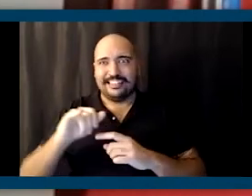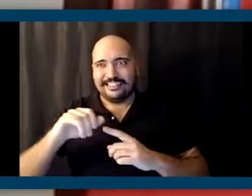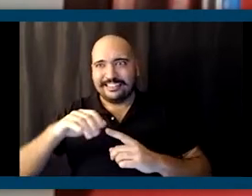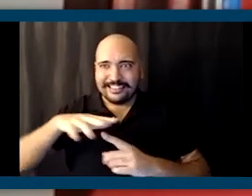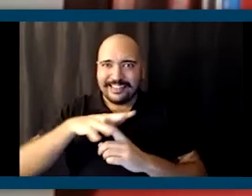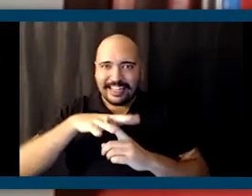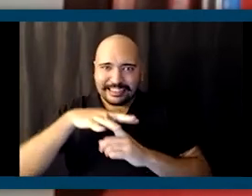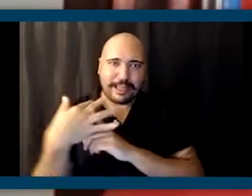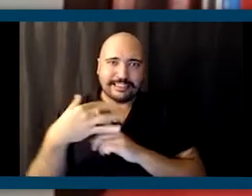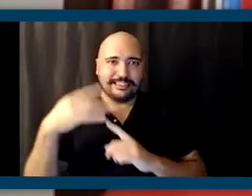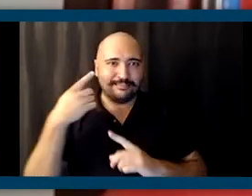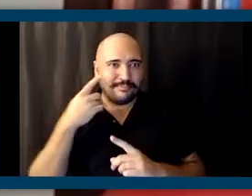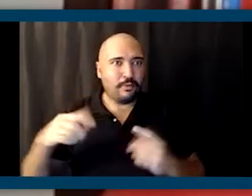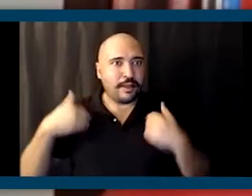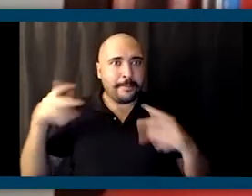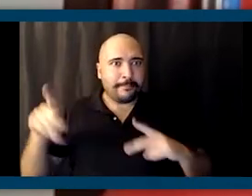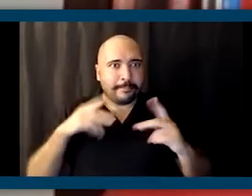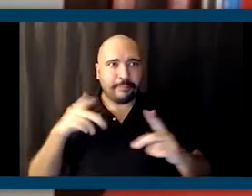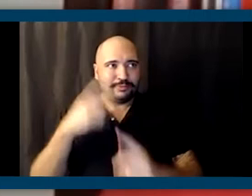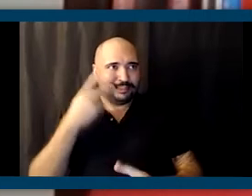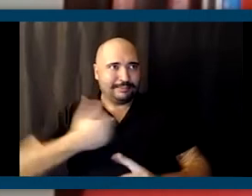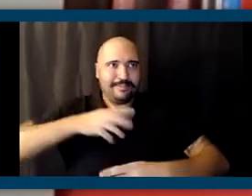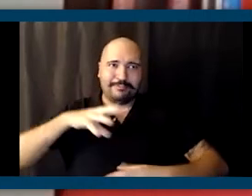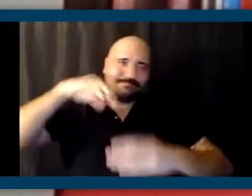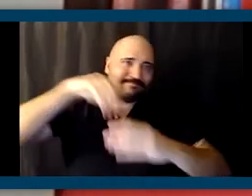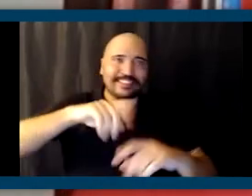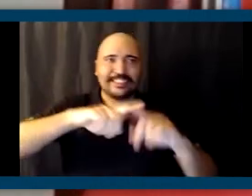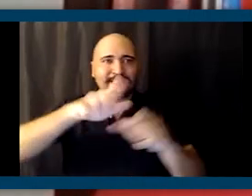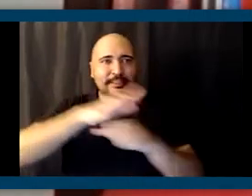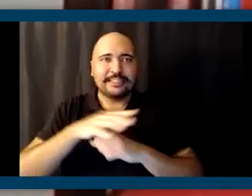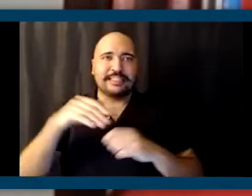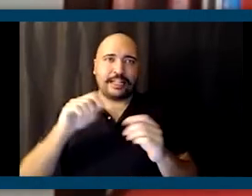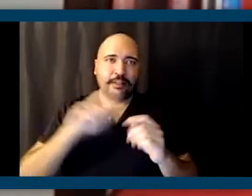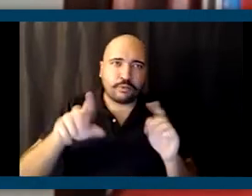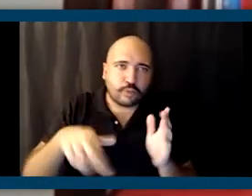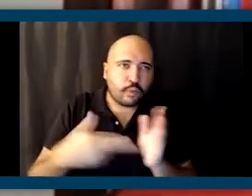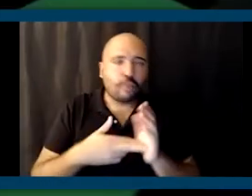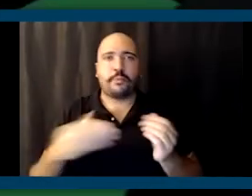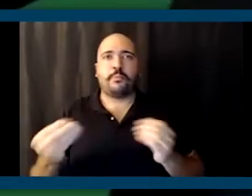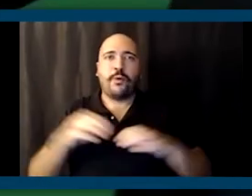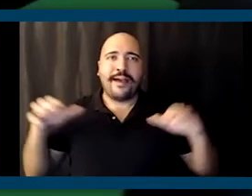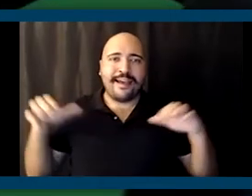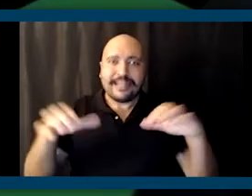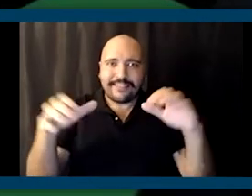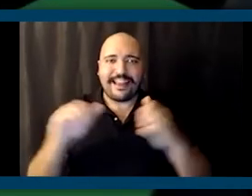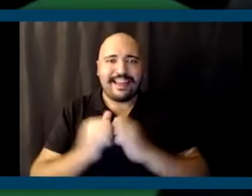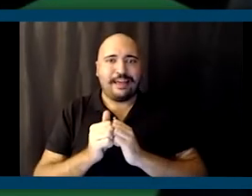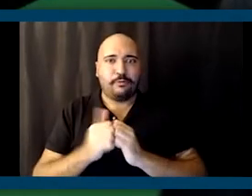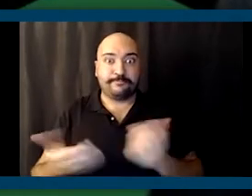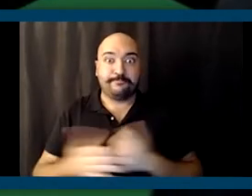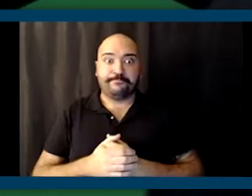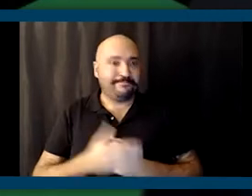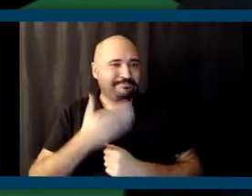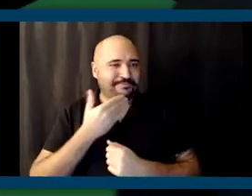to see themselves in these roles and get more active? Thank you so much, Corey, and